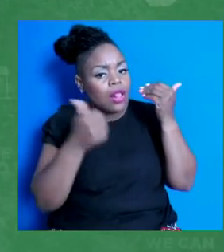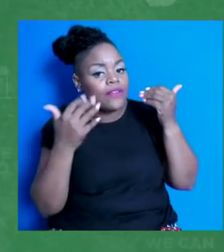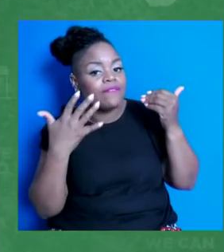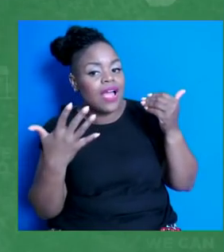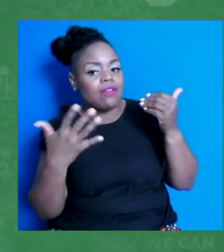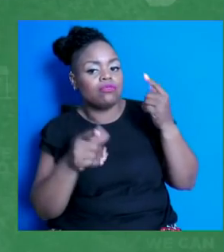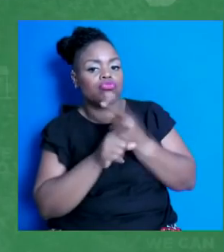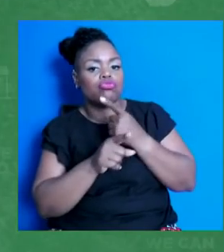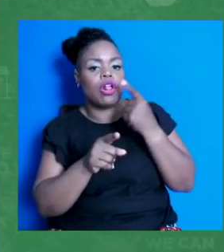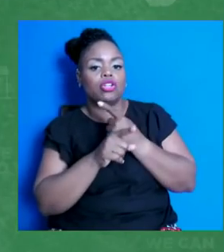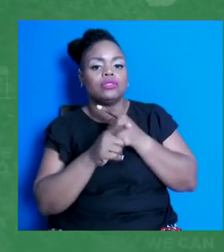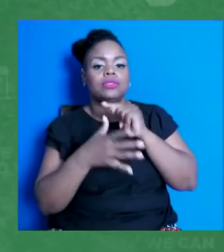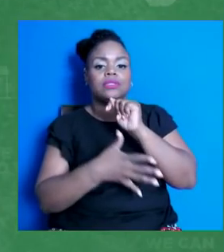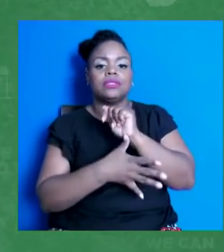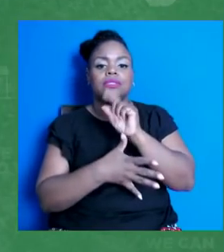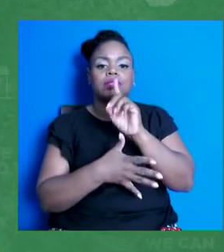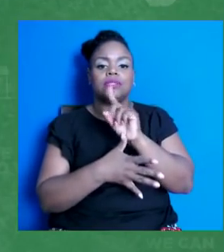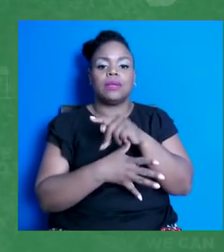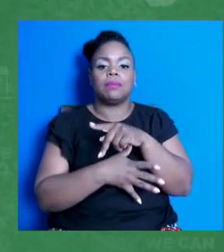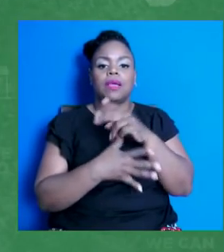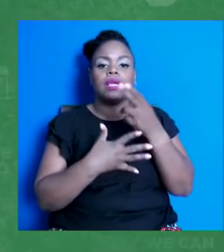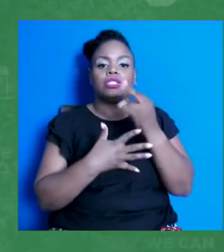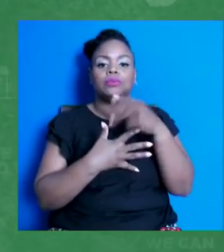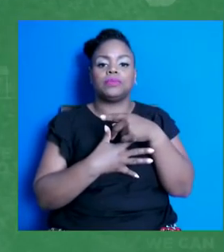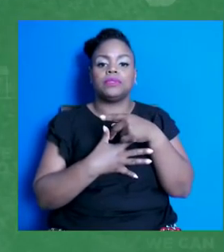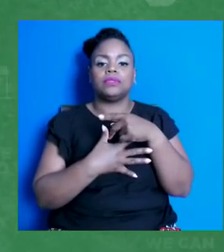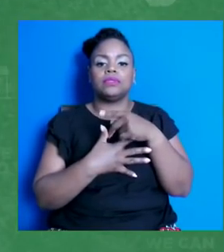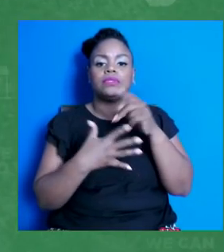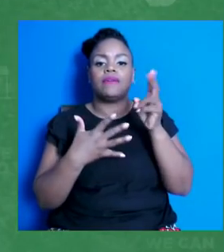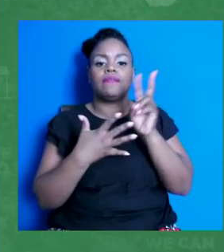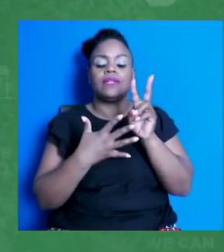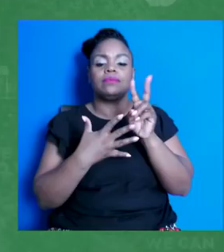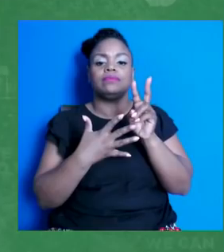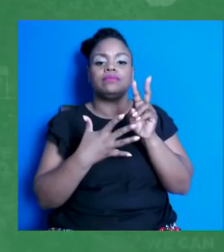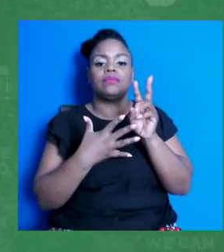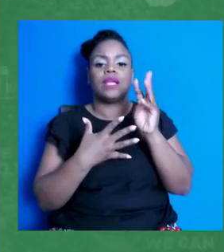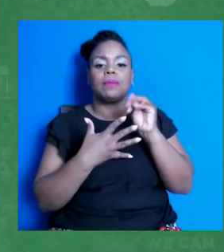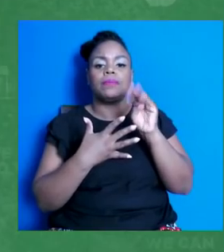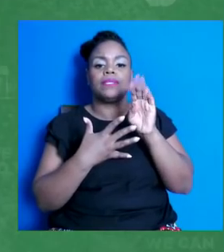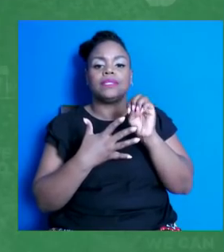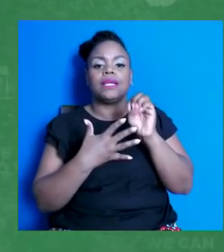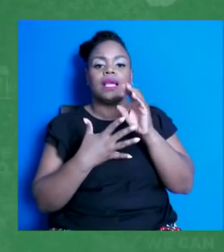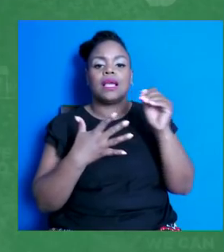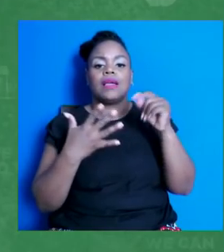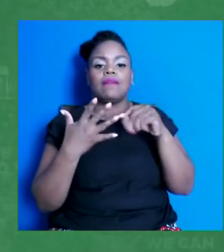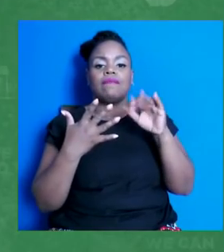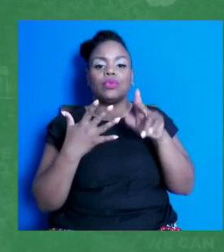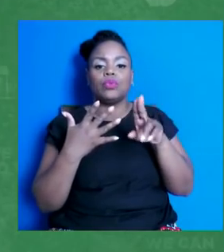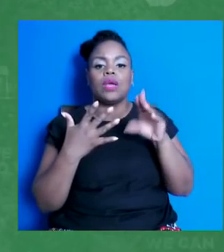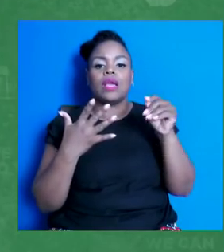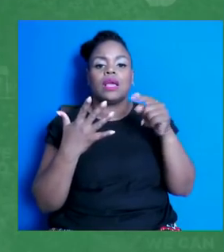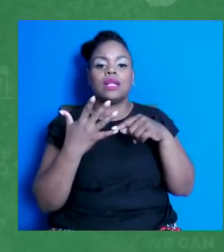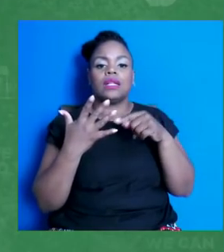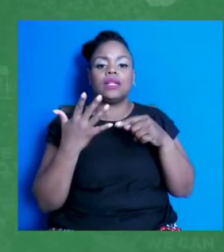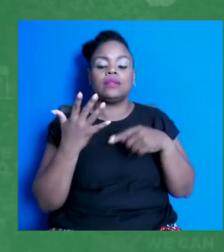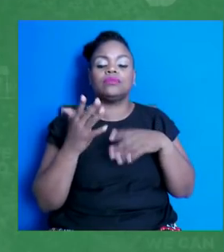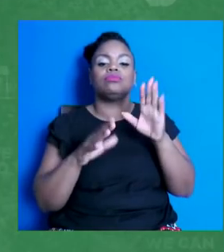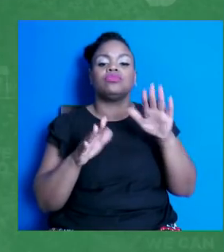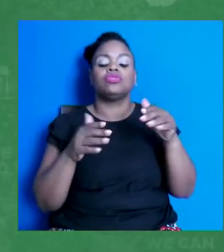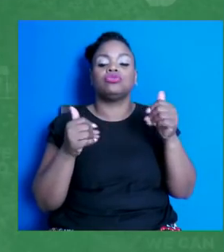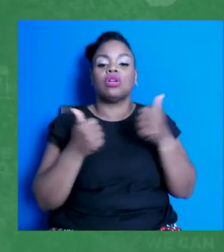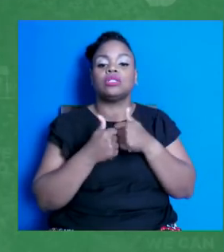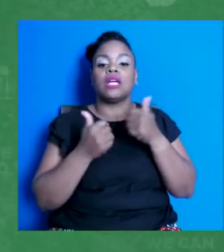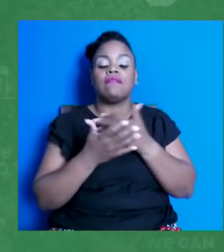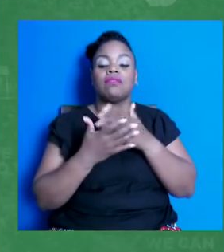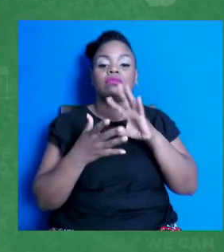HPV, your Men-ATWY, your MnB, and your flu shot. Let's do everything in our power to crush COVID and get our lives back from